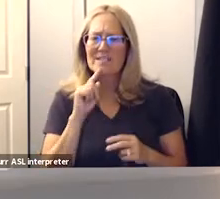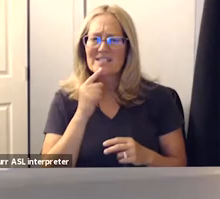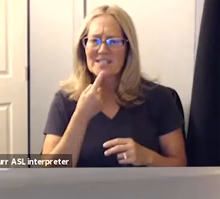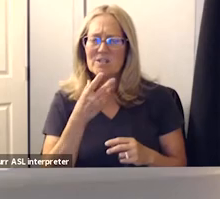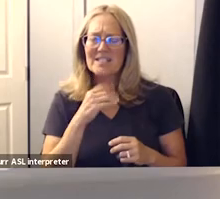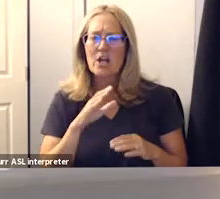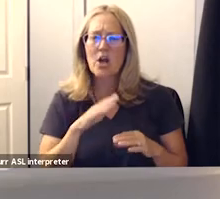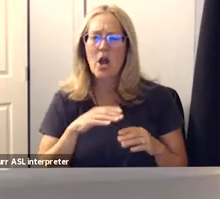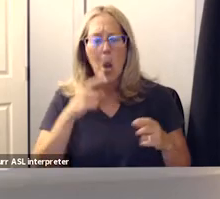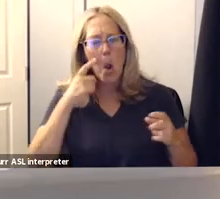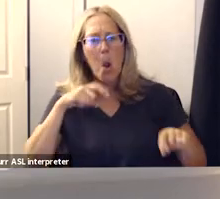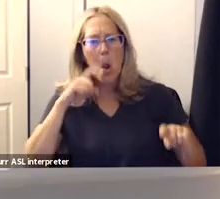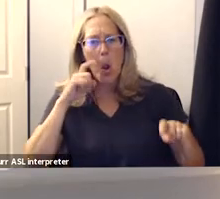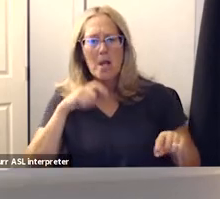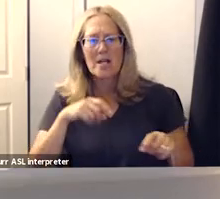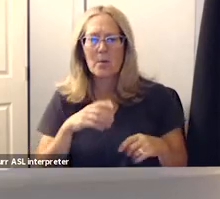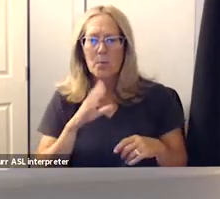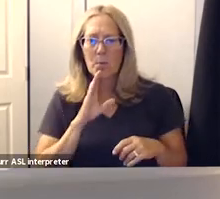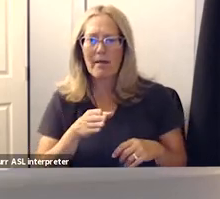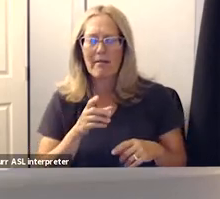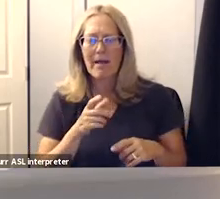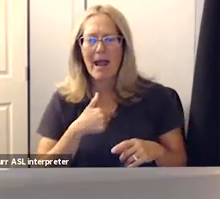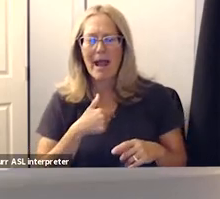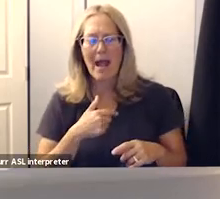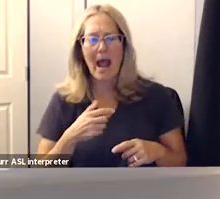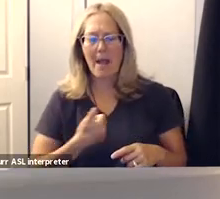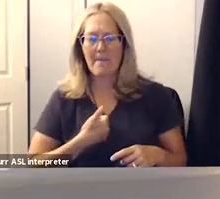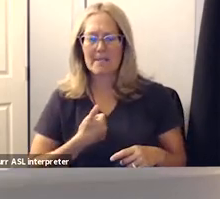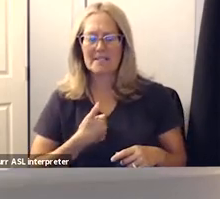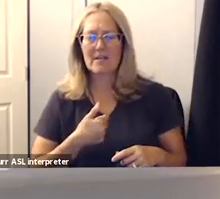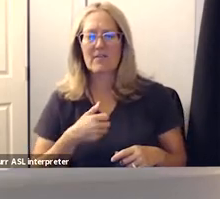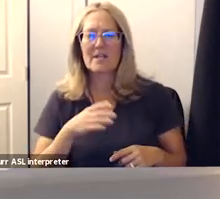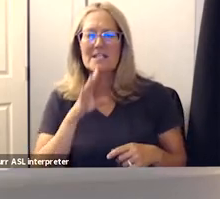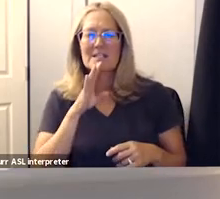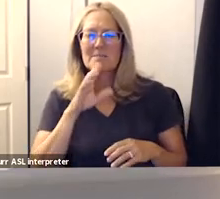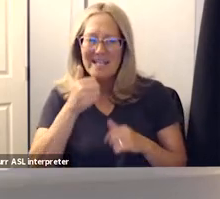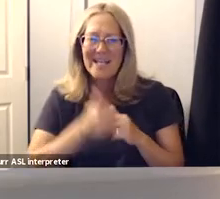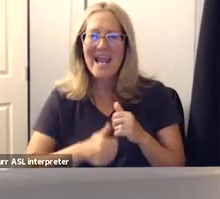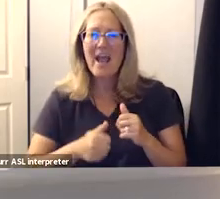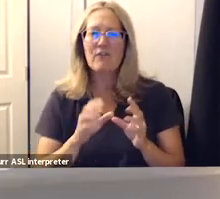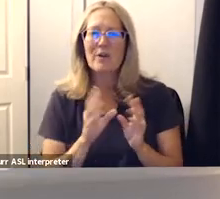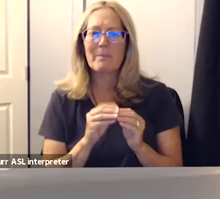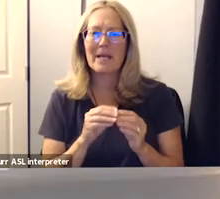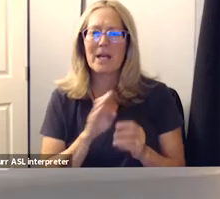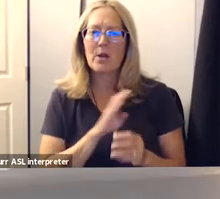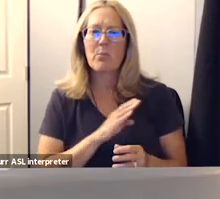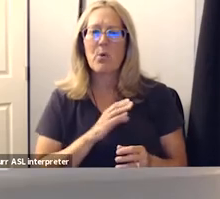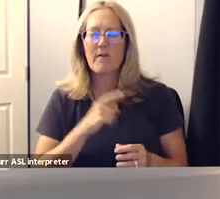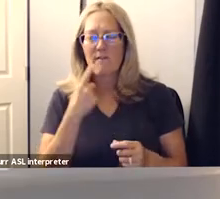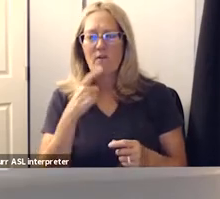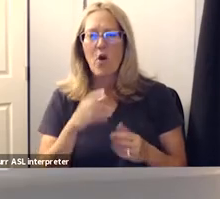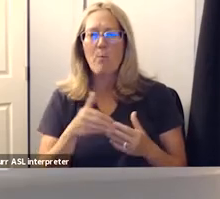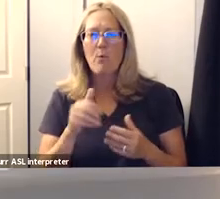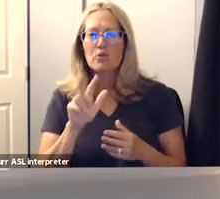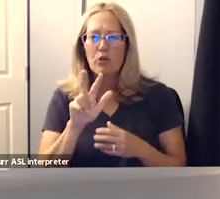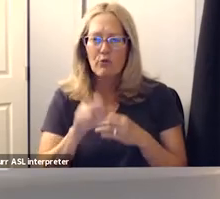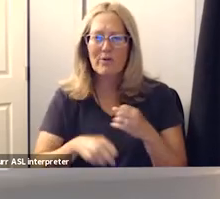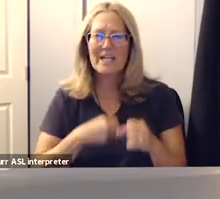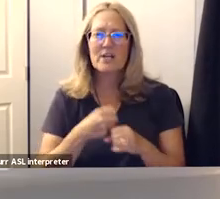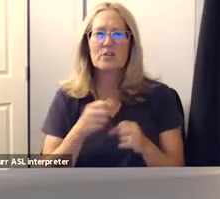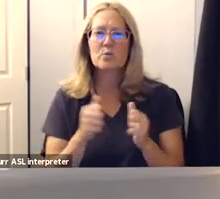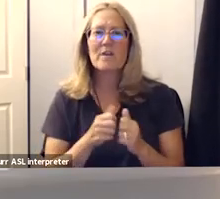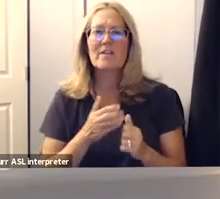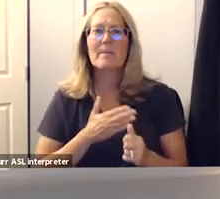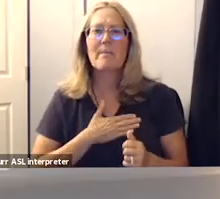but i have to say that you know i've been speaking at almost every board meeting for almost three years with